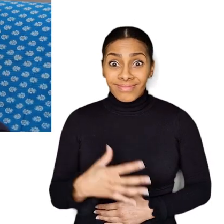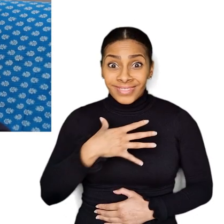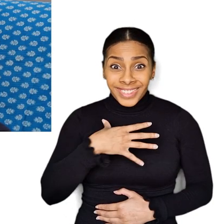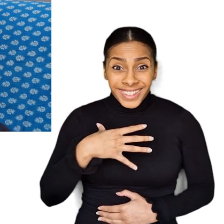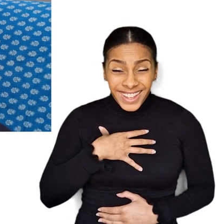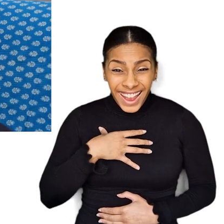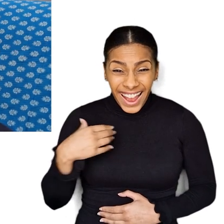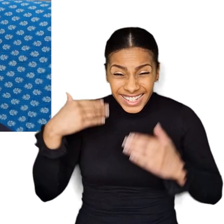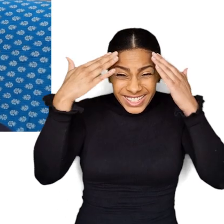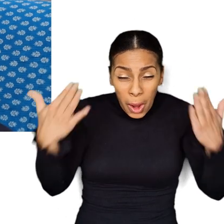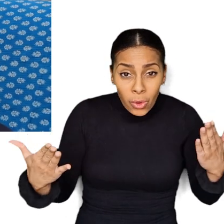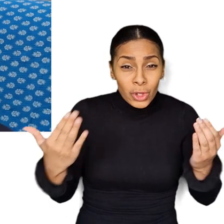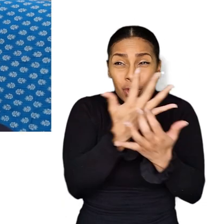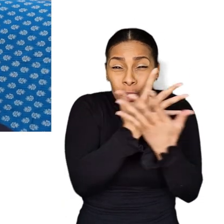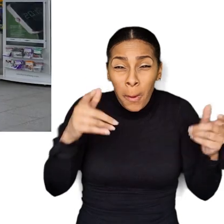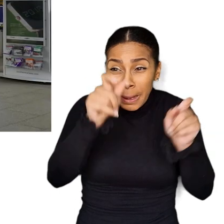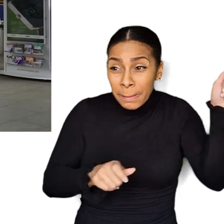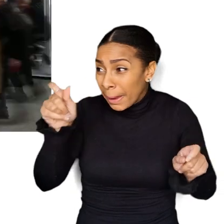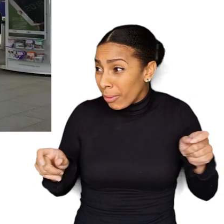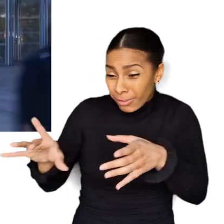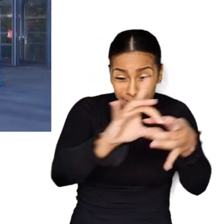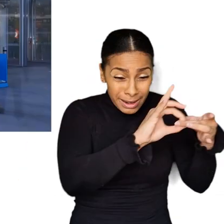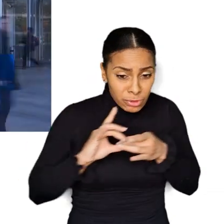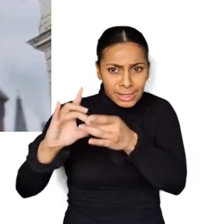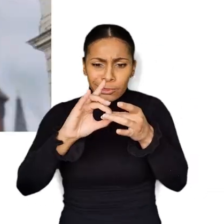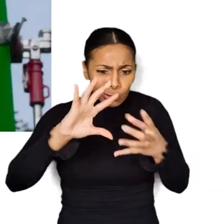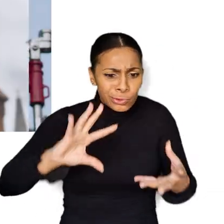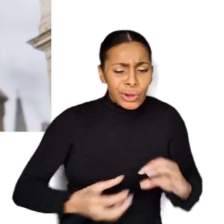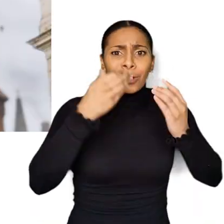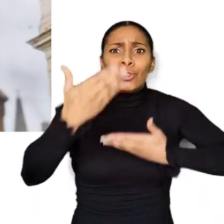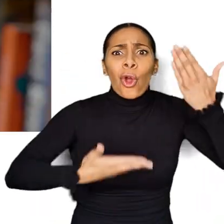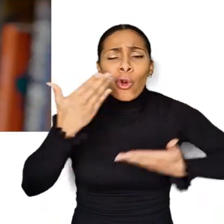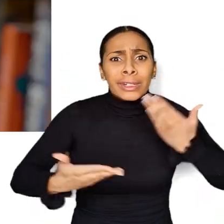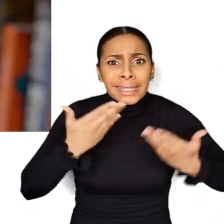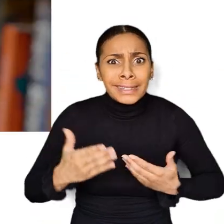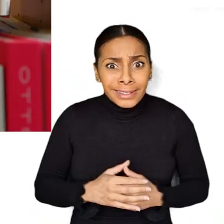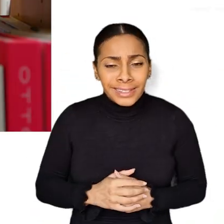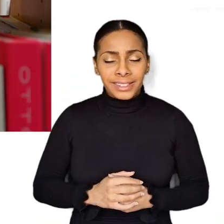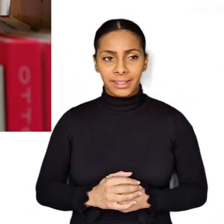I had no idea there were so many people collaborating to bring stories to life.